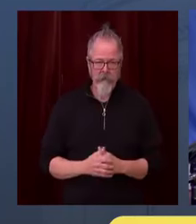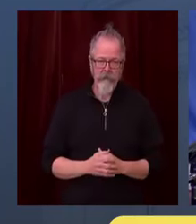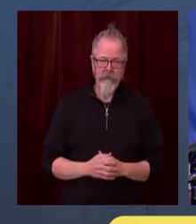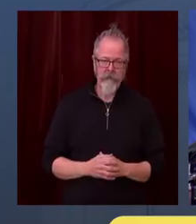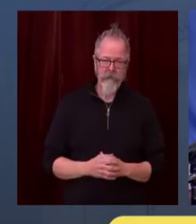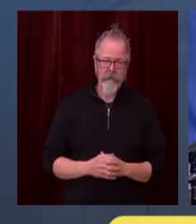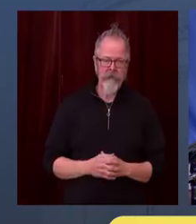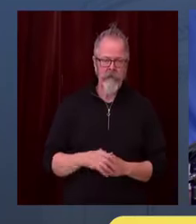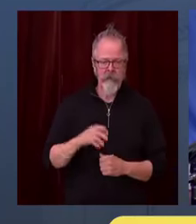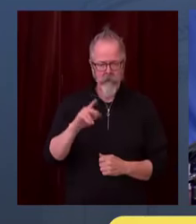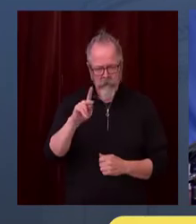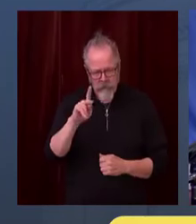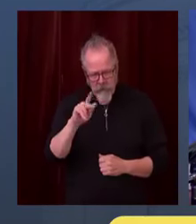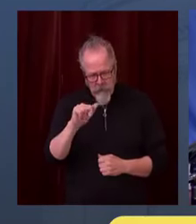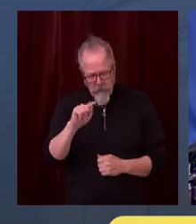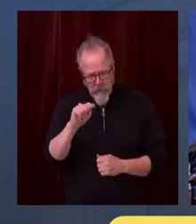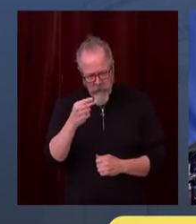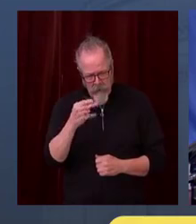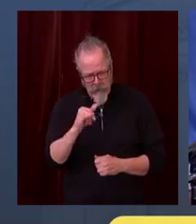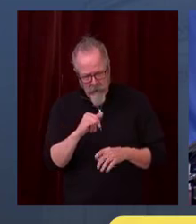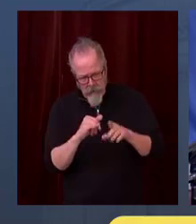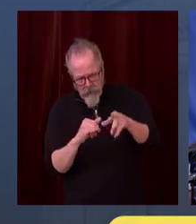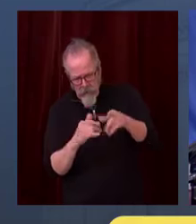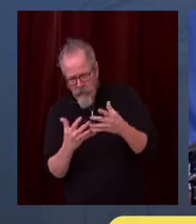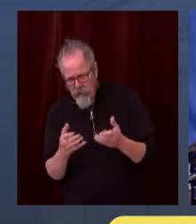about, you know, why restaurants? Would you like to add anything?